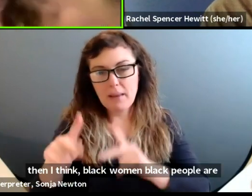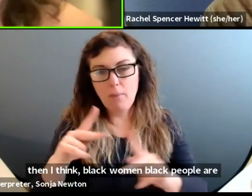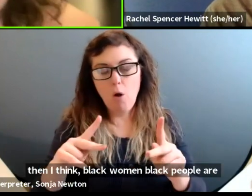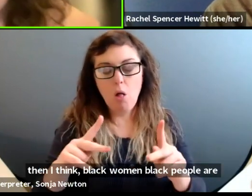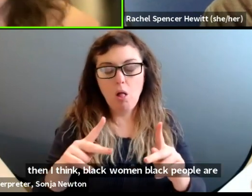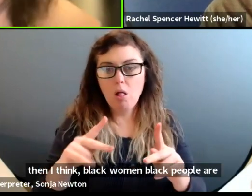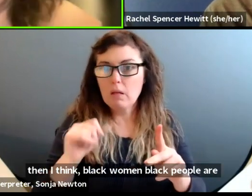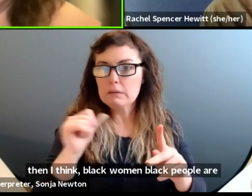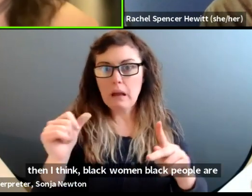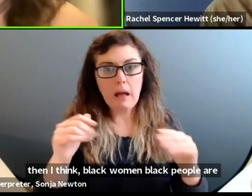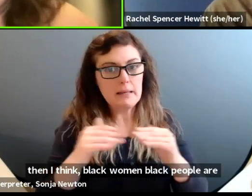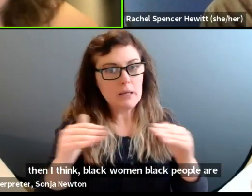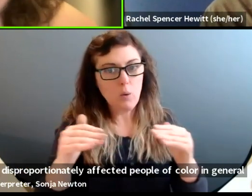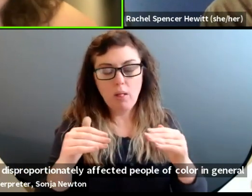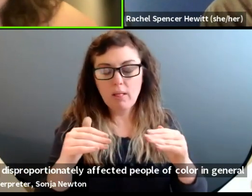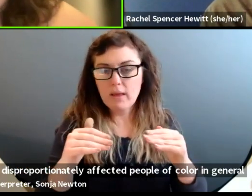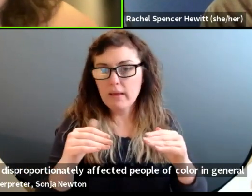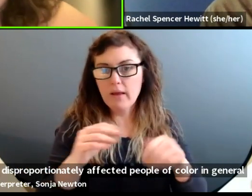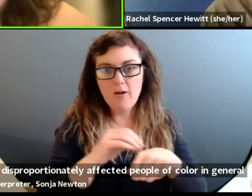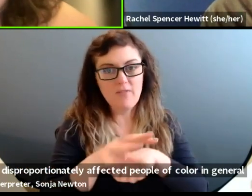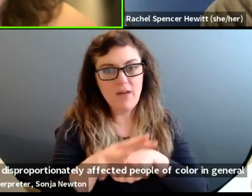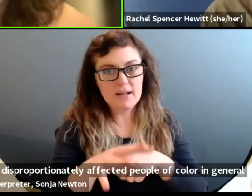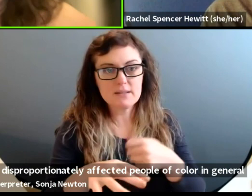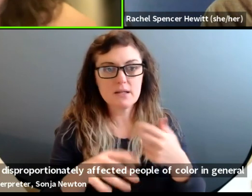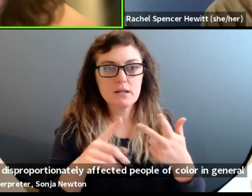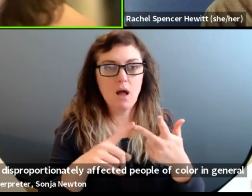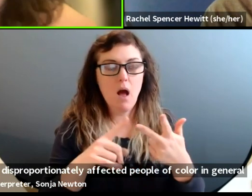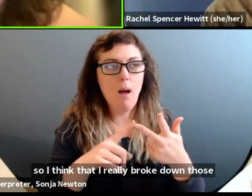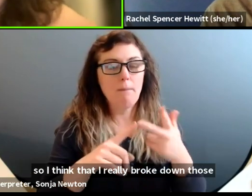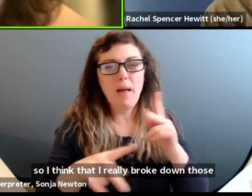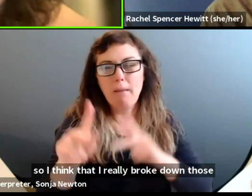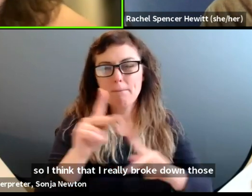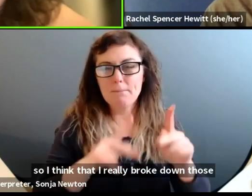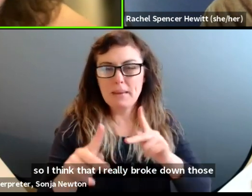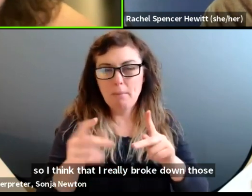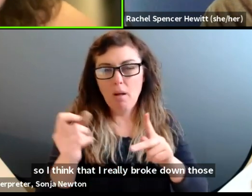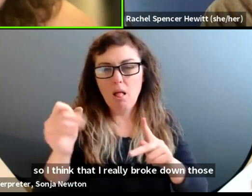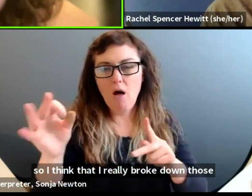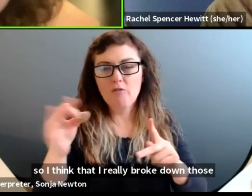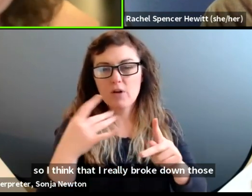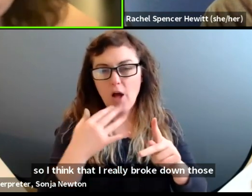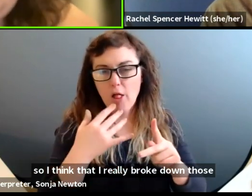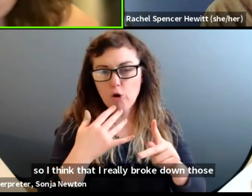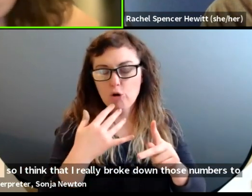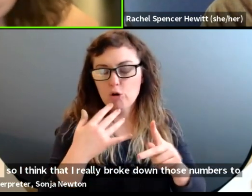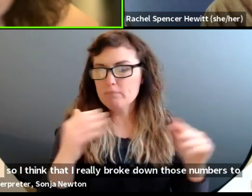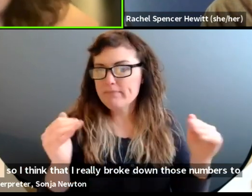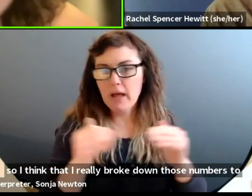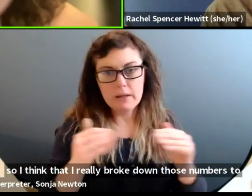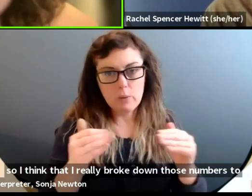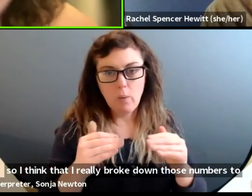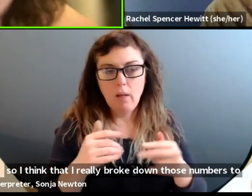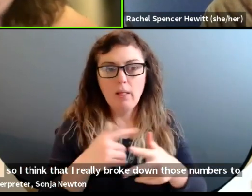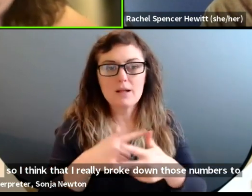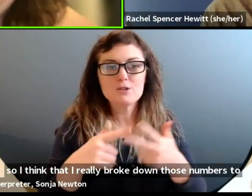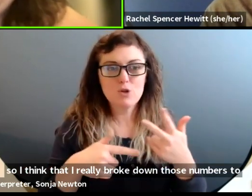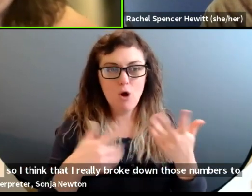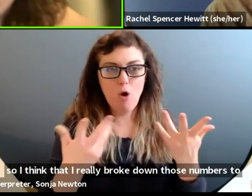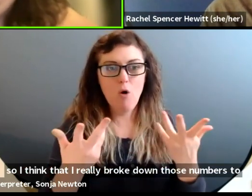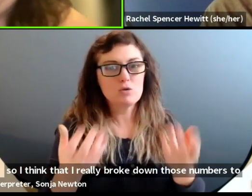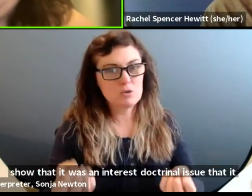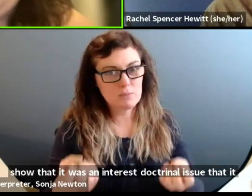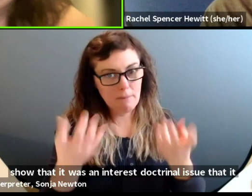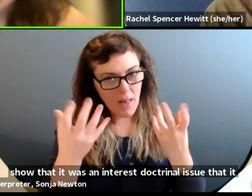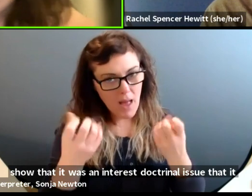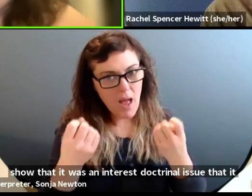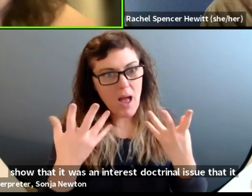people of color in general. So I think that I really broke down those numbers to show that it was an intersectional issue and that it was